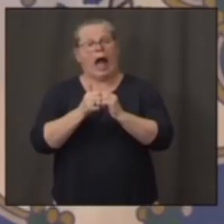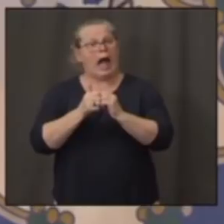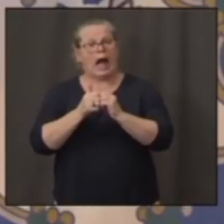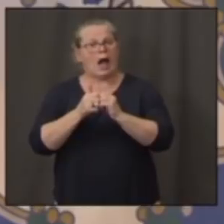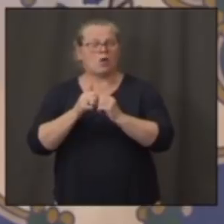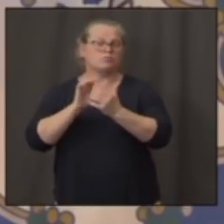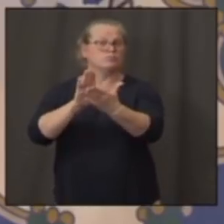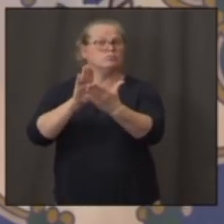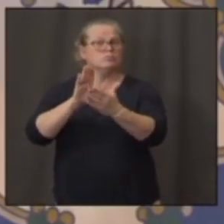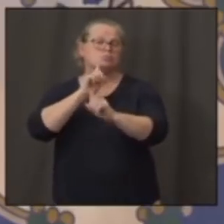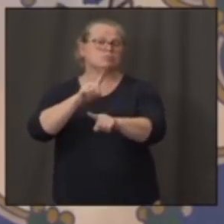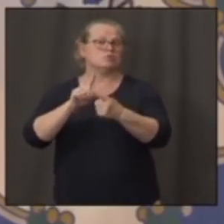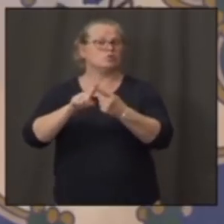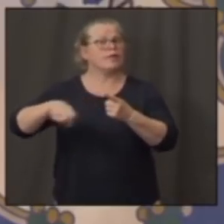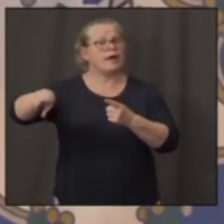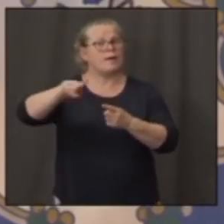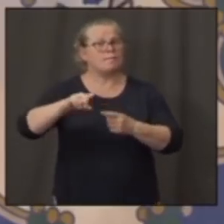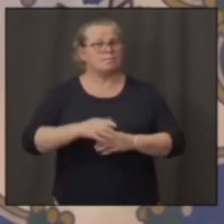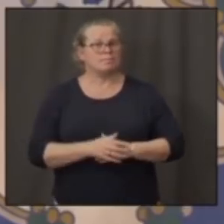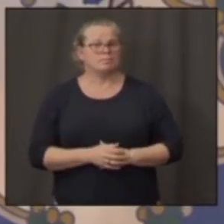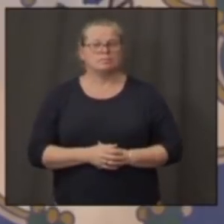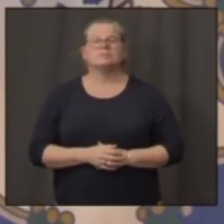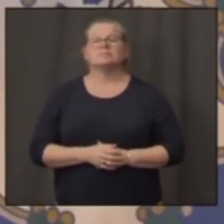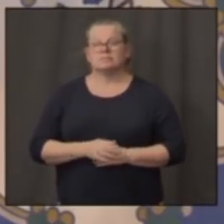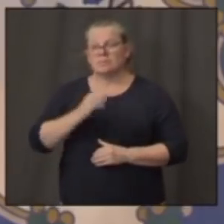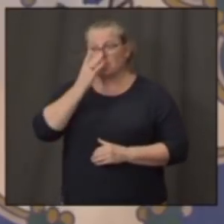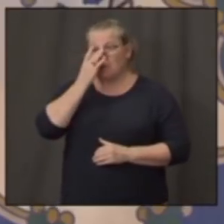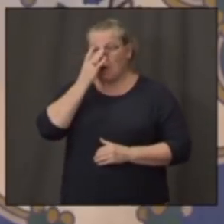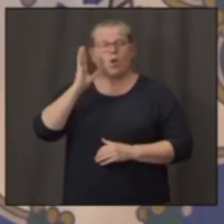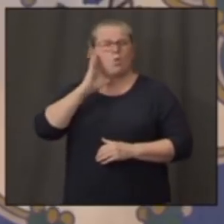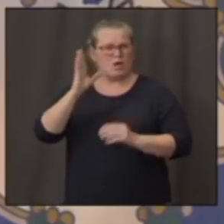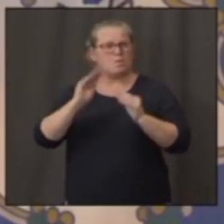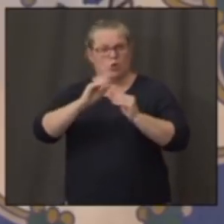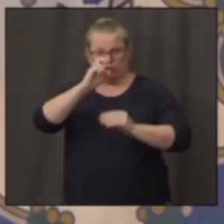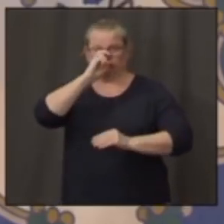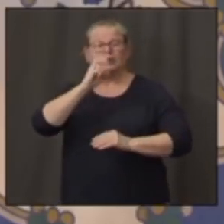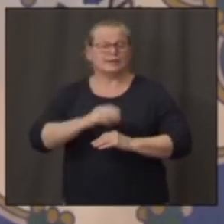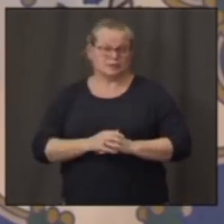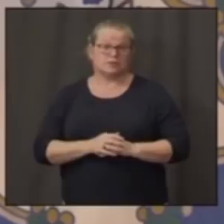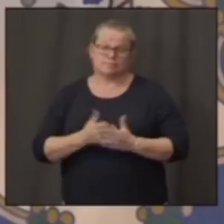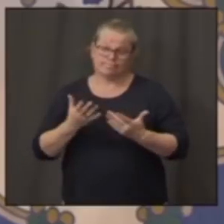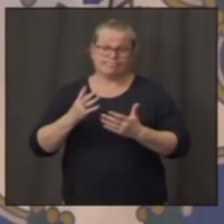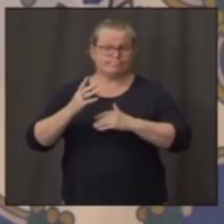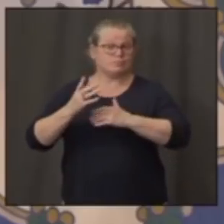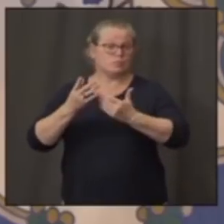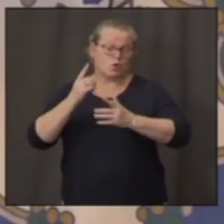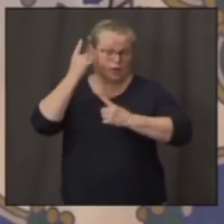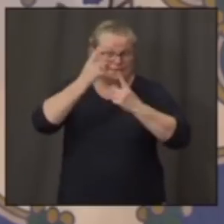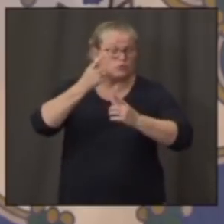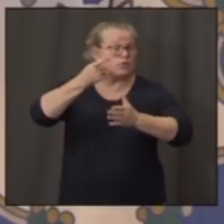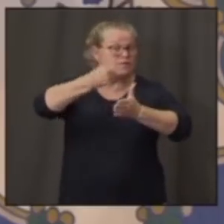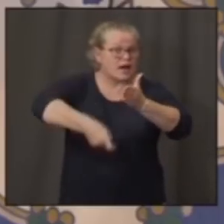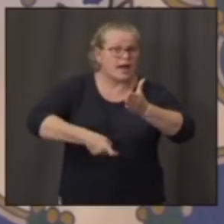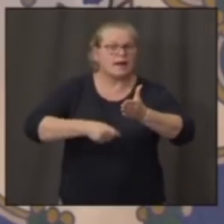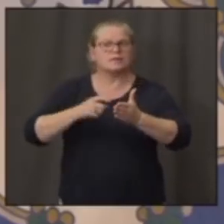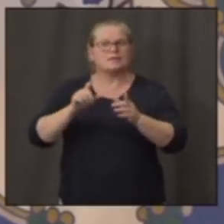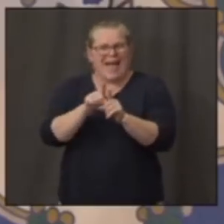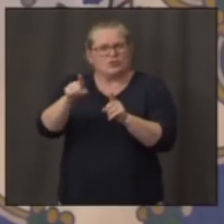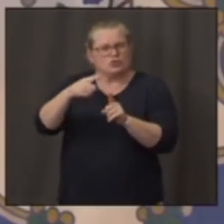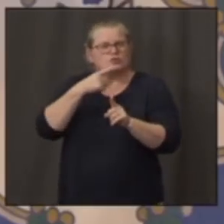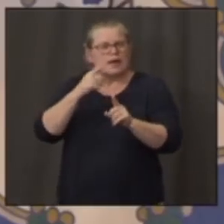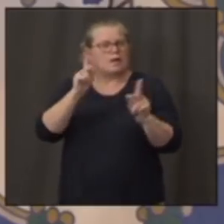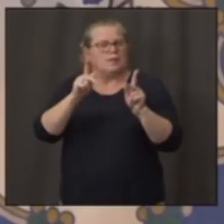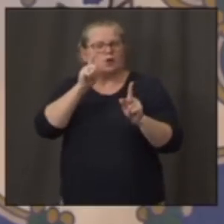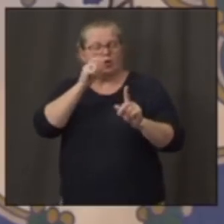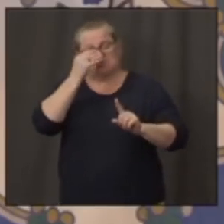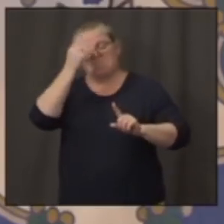We're looking at the possibility of fines and other ways we can hold people accountable, especially, as you point out, when they openly flouted. That